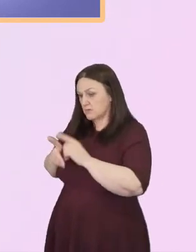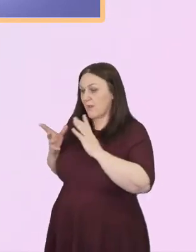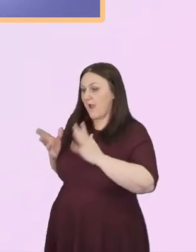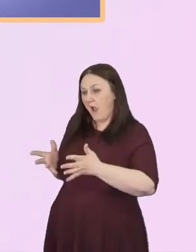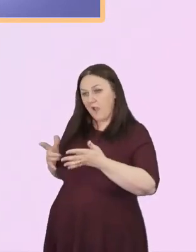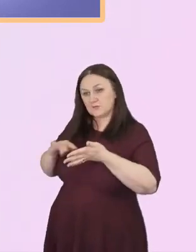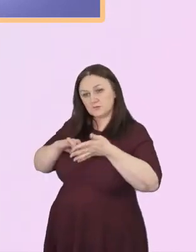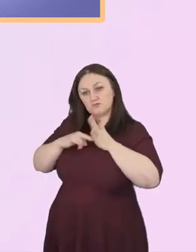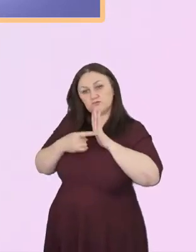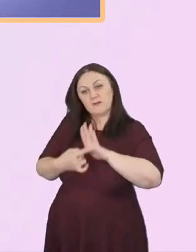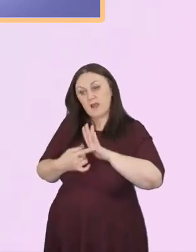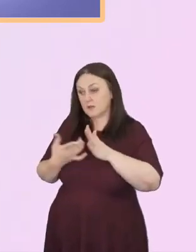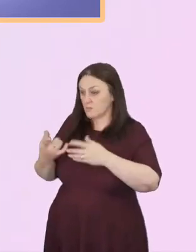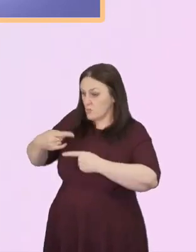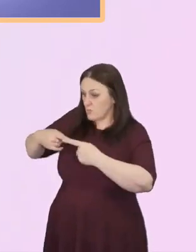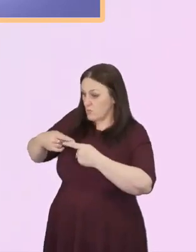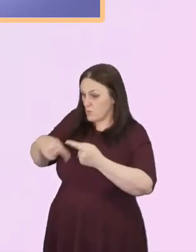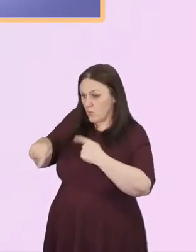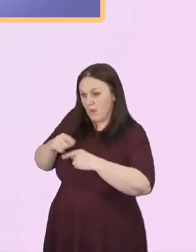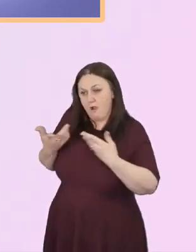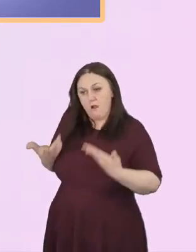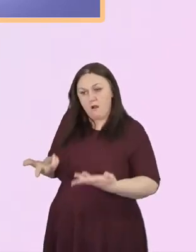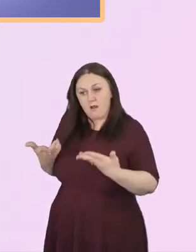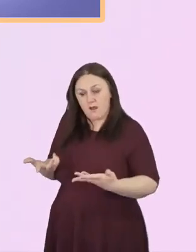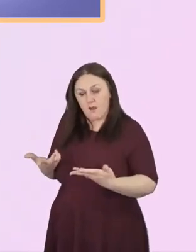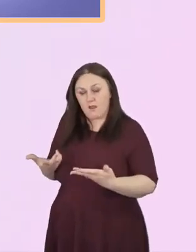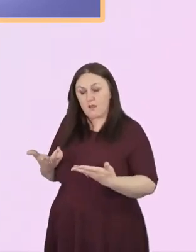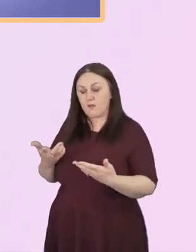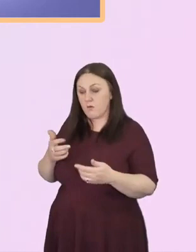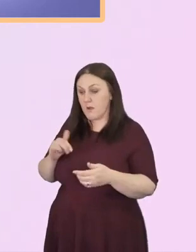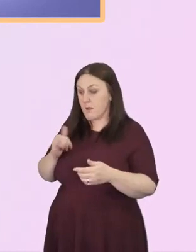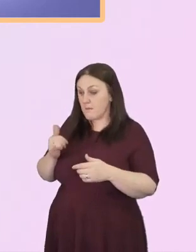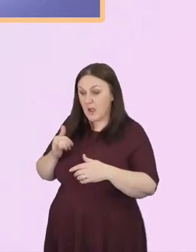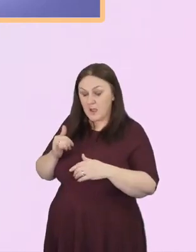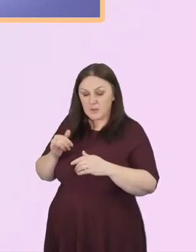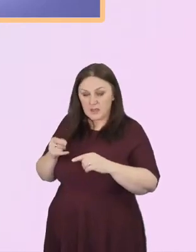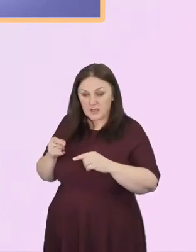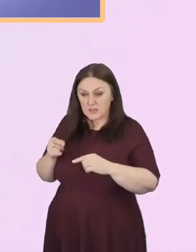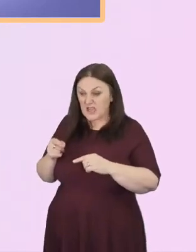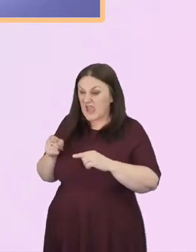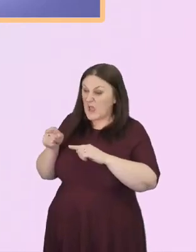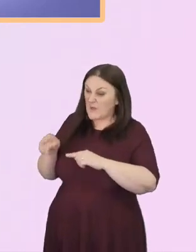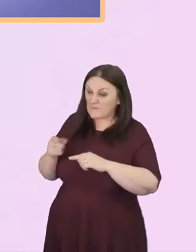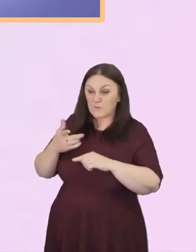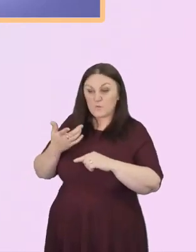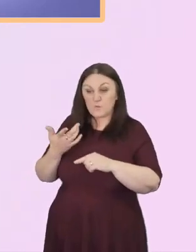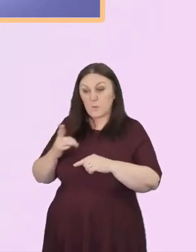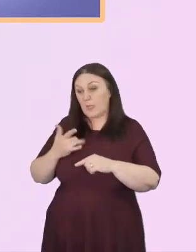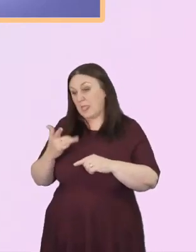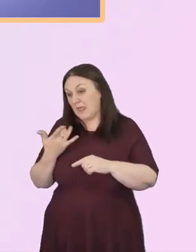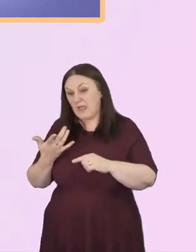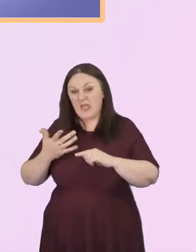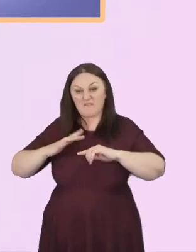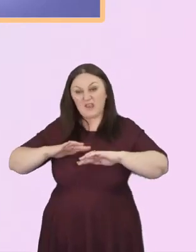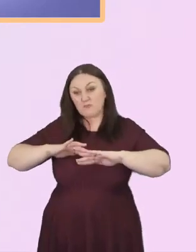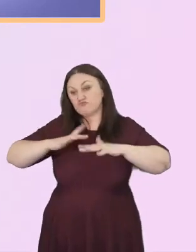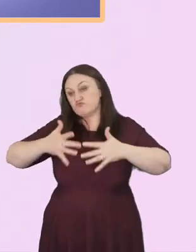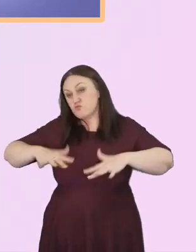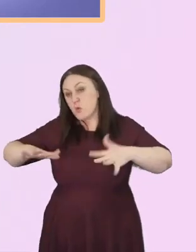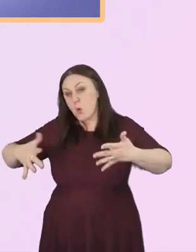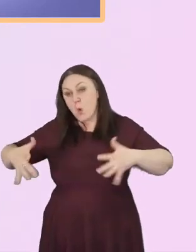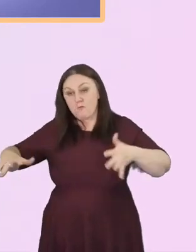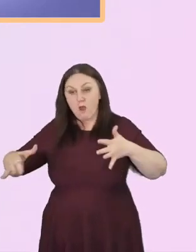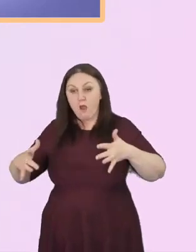That might not be everybody's experience, you know, if you're in a rural, all-white context. But